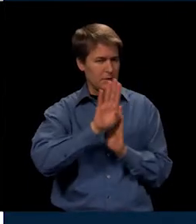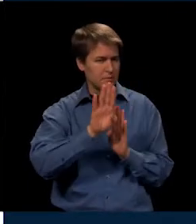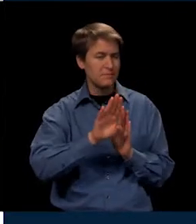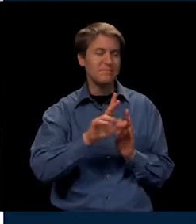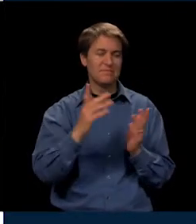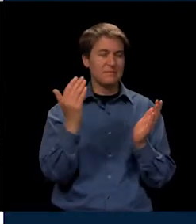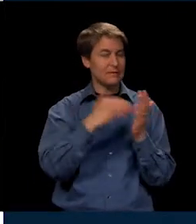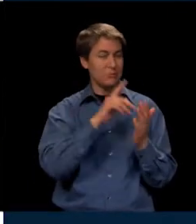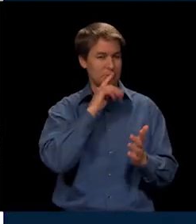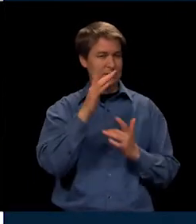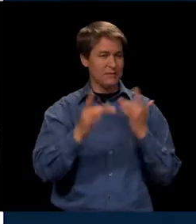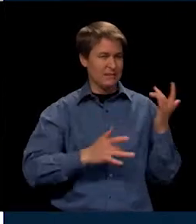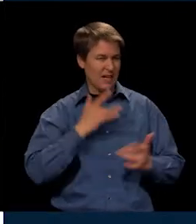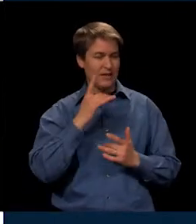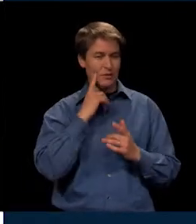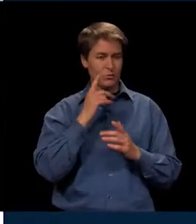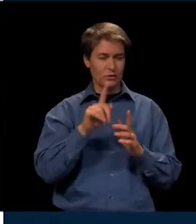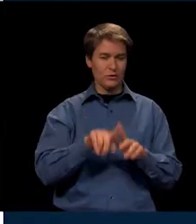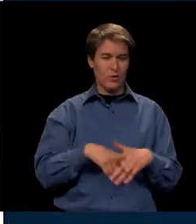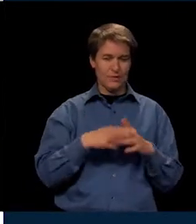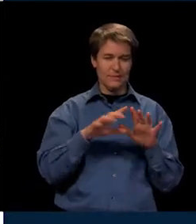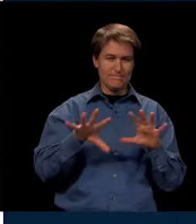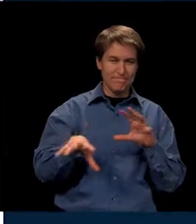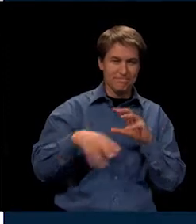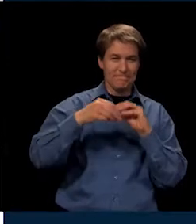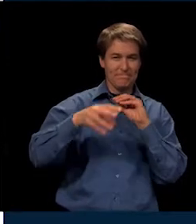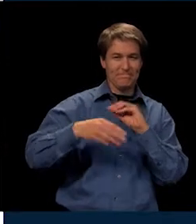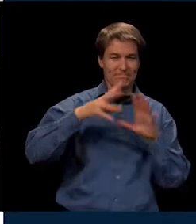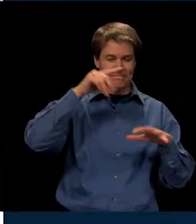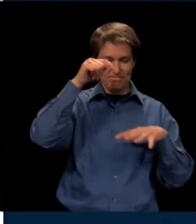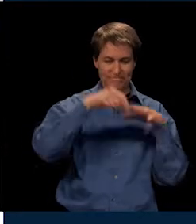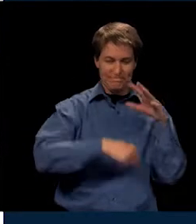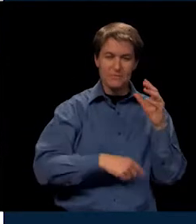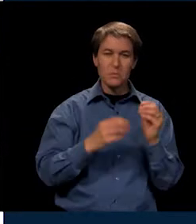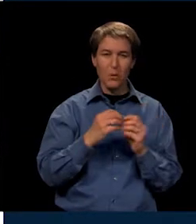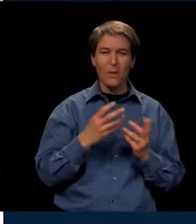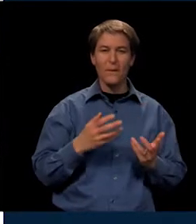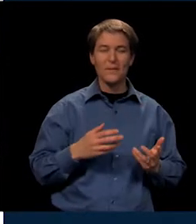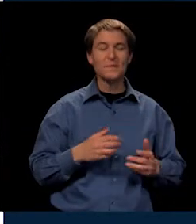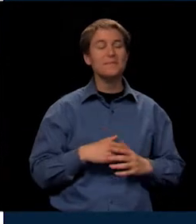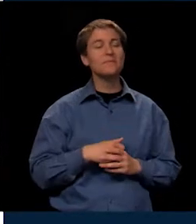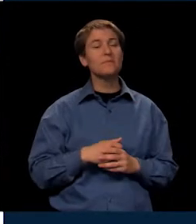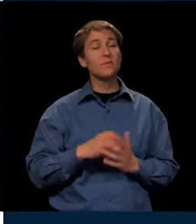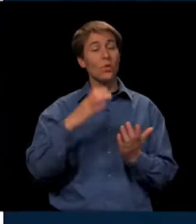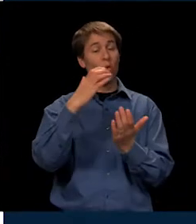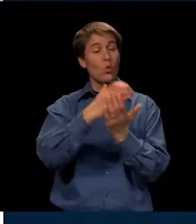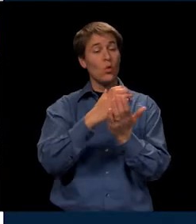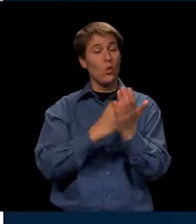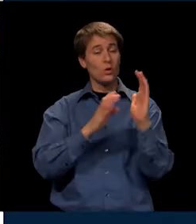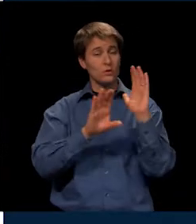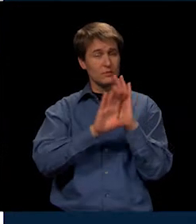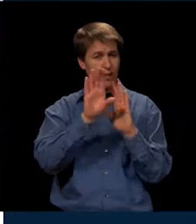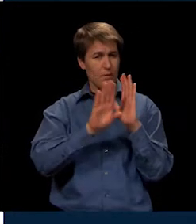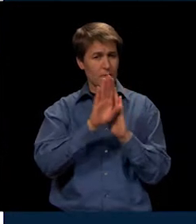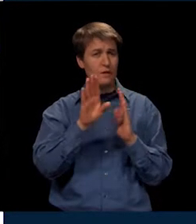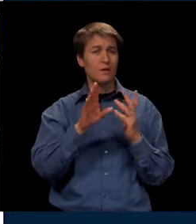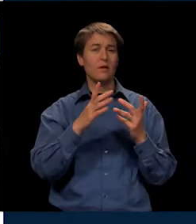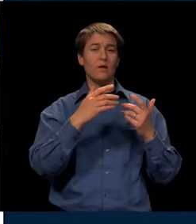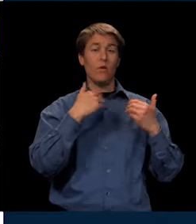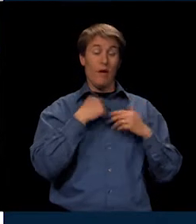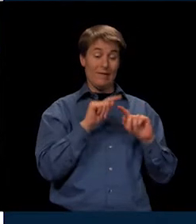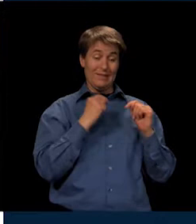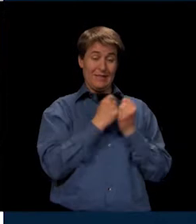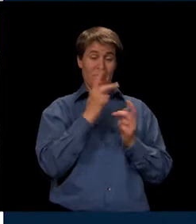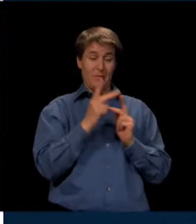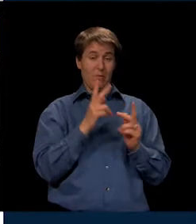to peel this onion that we have here. We're going to be looking at our course development, and we have a team of people in both